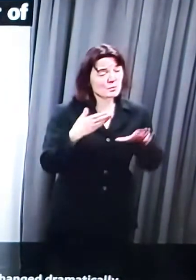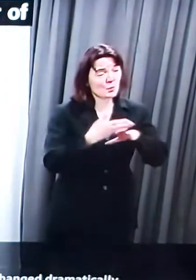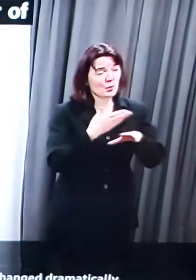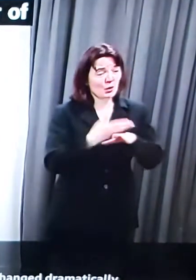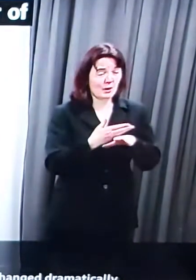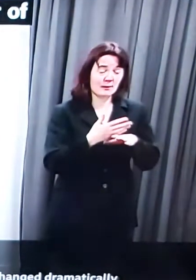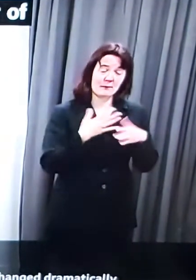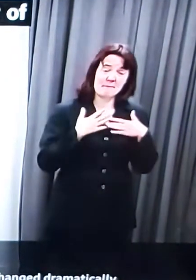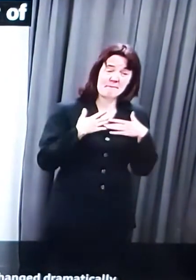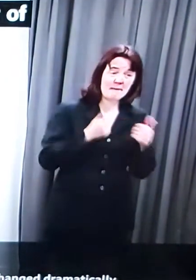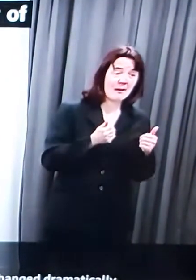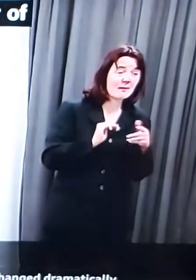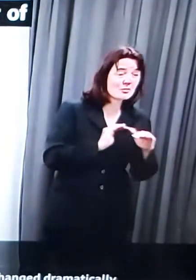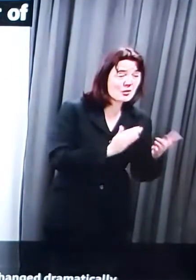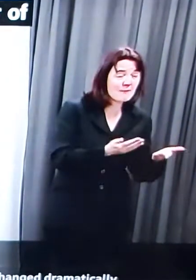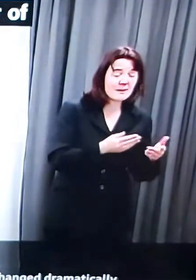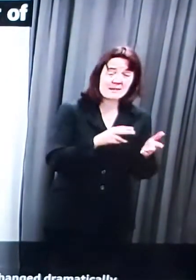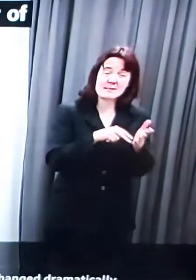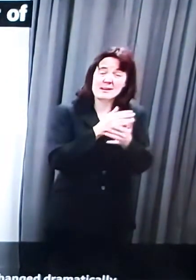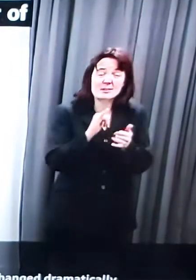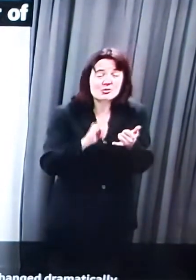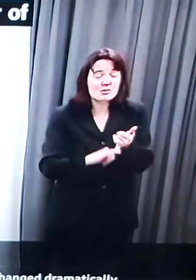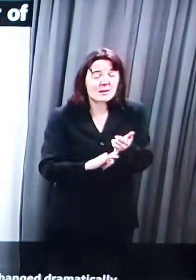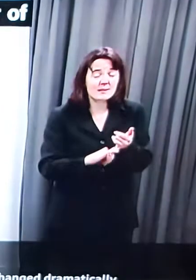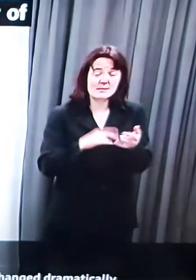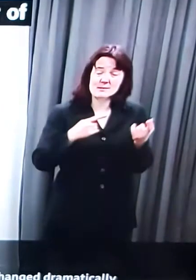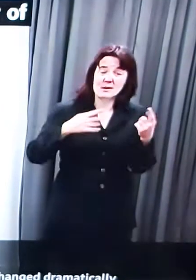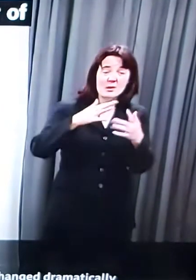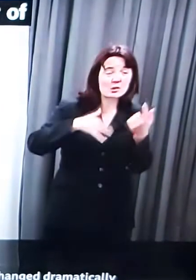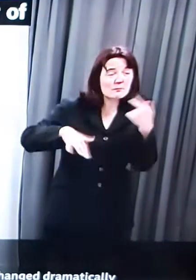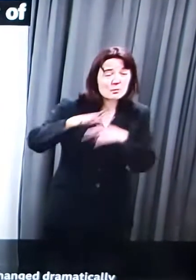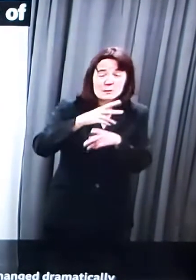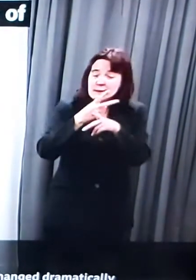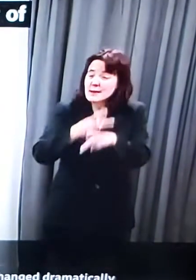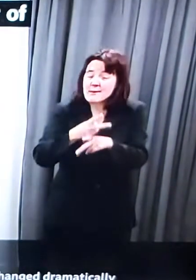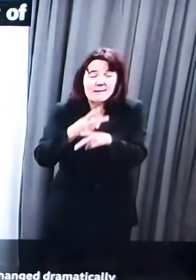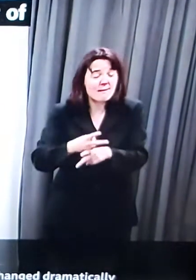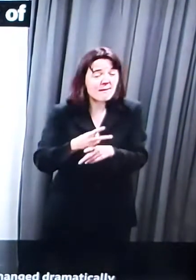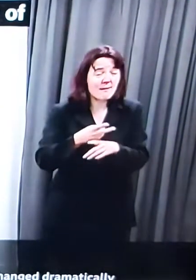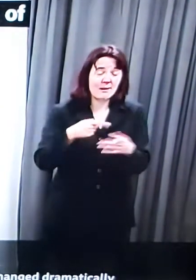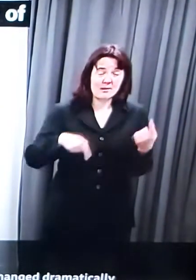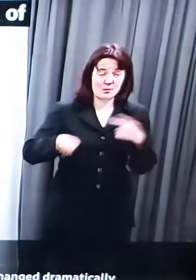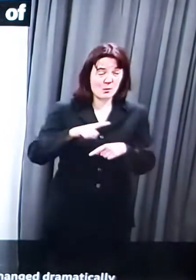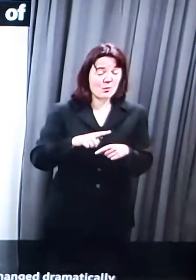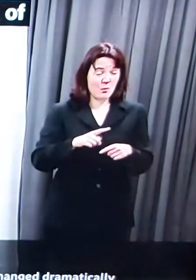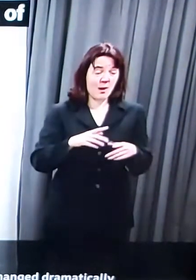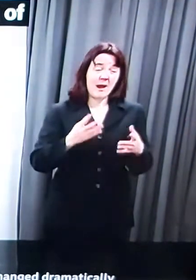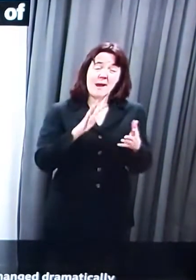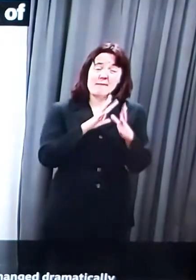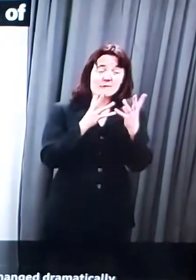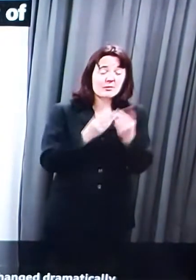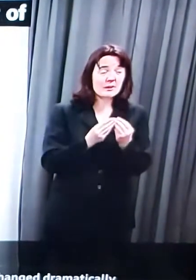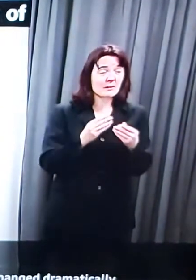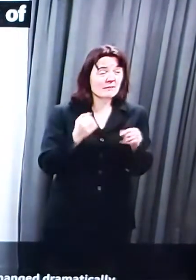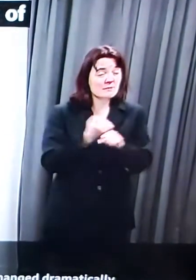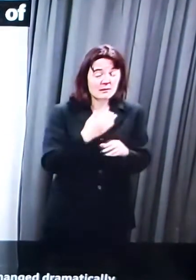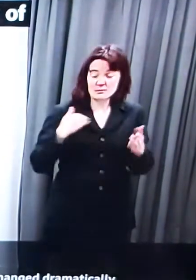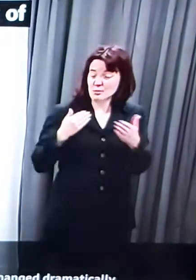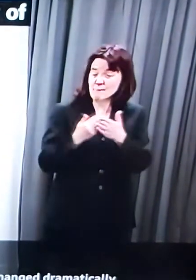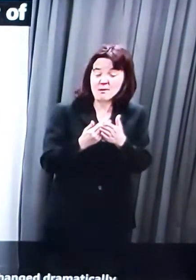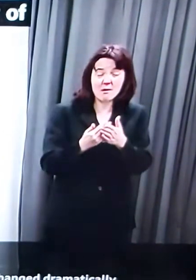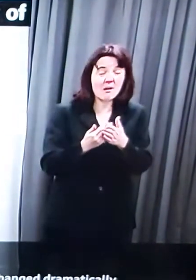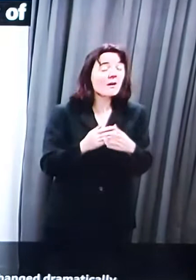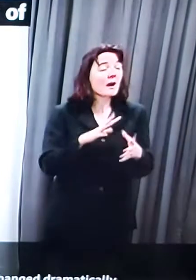gofal yn y gymuned, am popeth chi'n wedi wneud, am baddod ac am popeth sydd i ddod. Diolch o